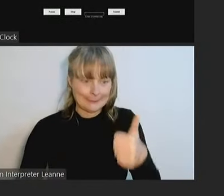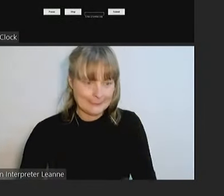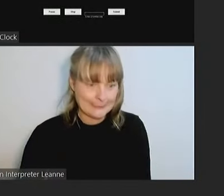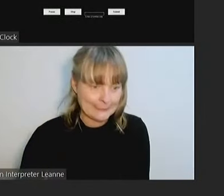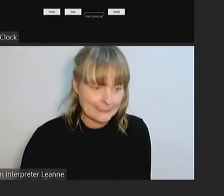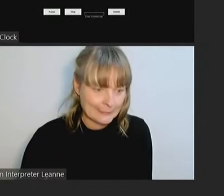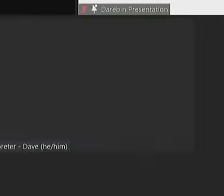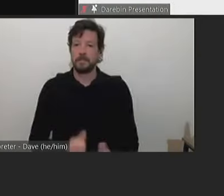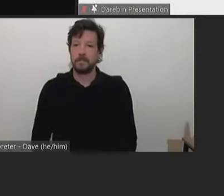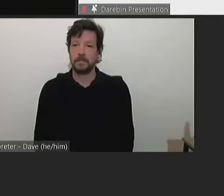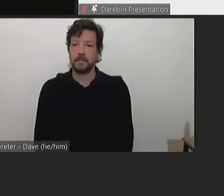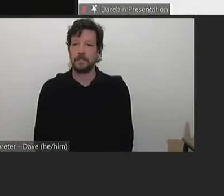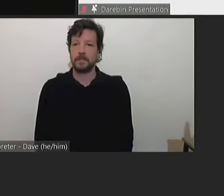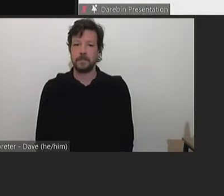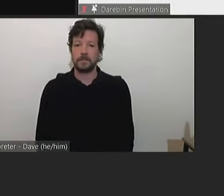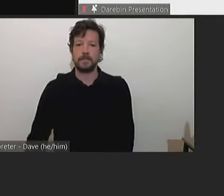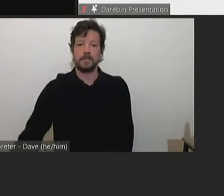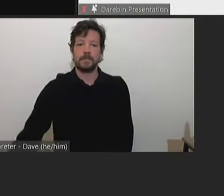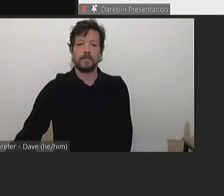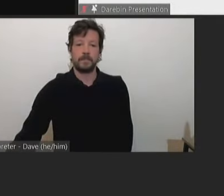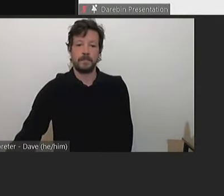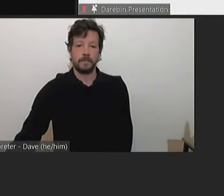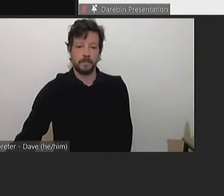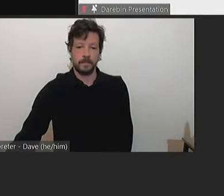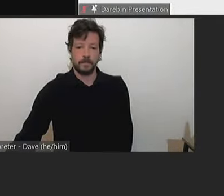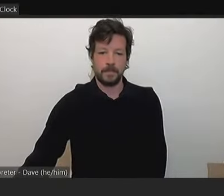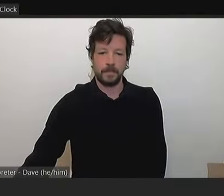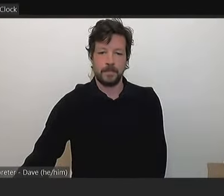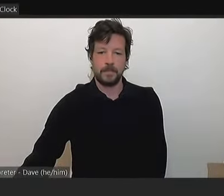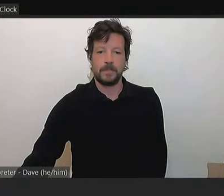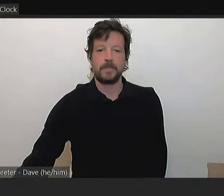The next person I have is Peter, Peter Goners.